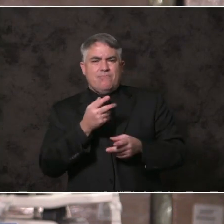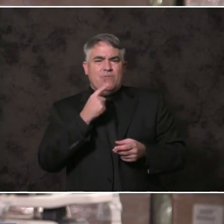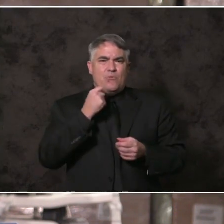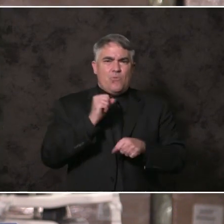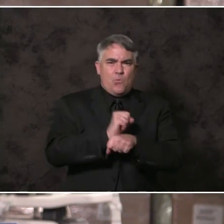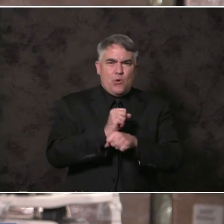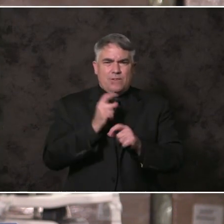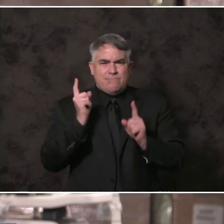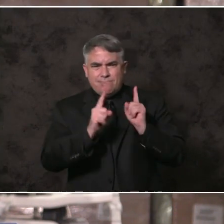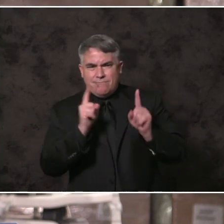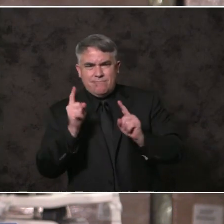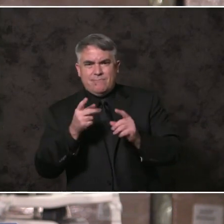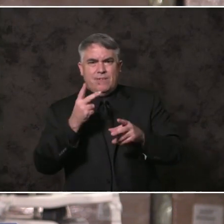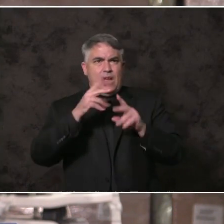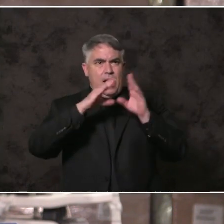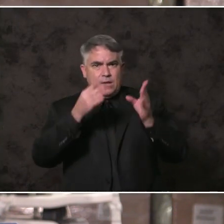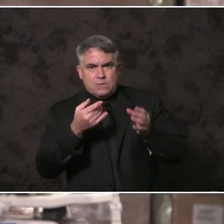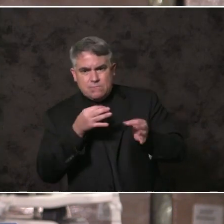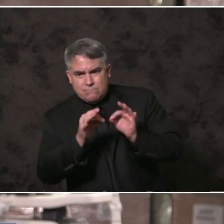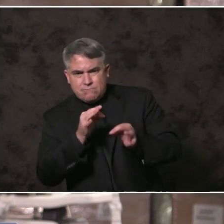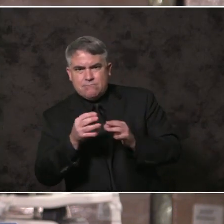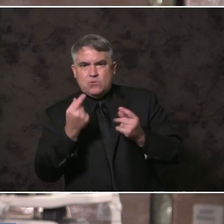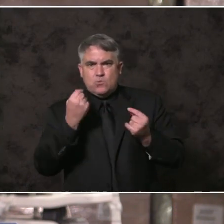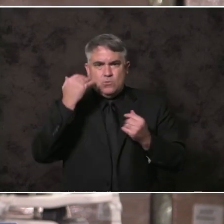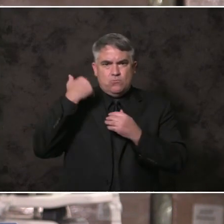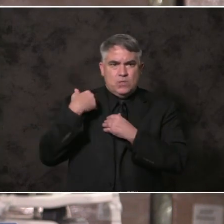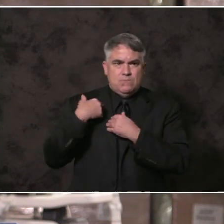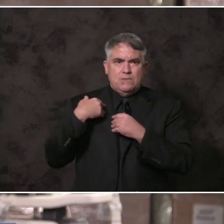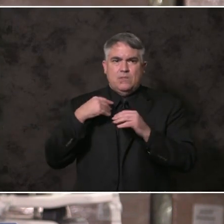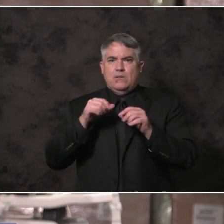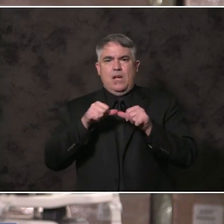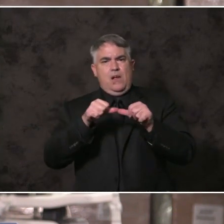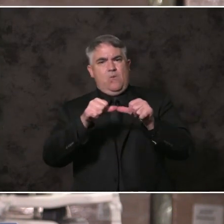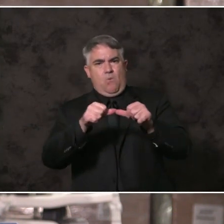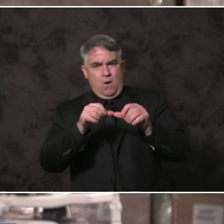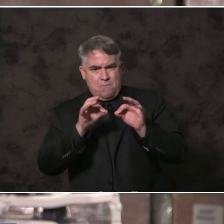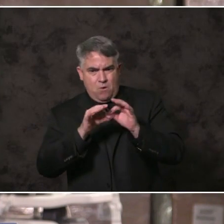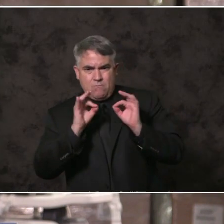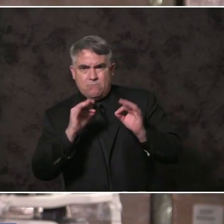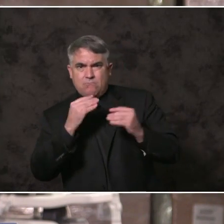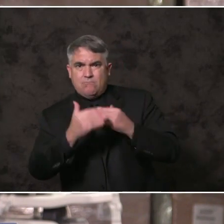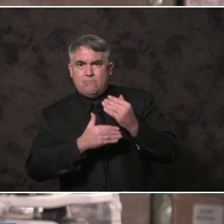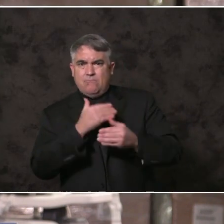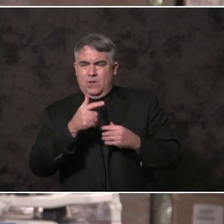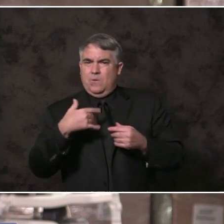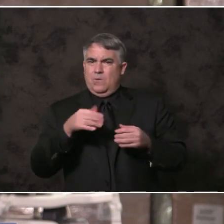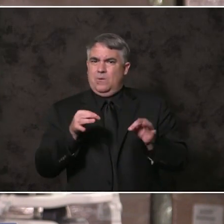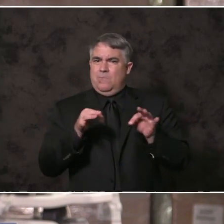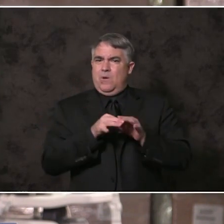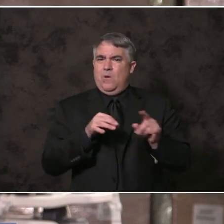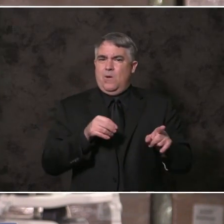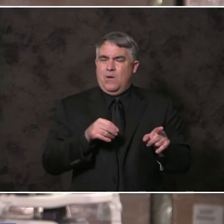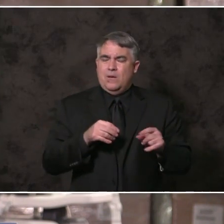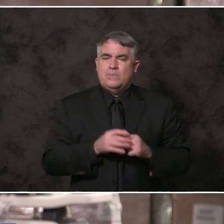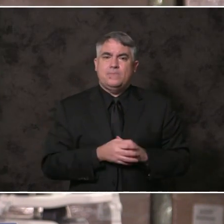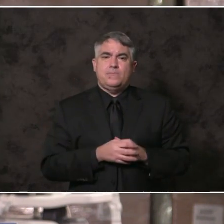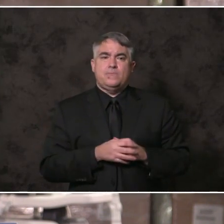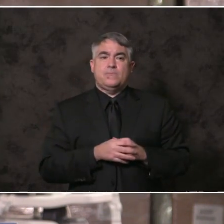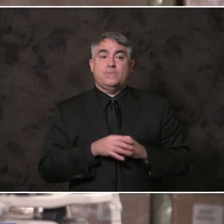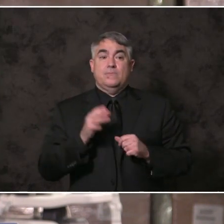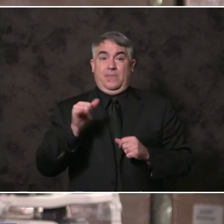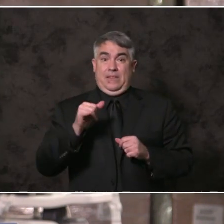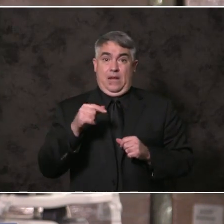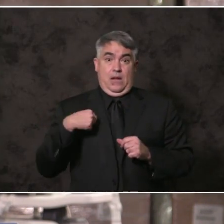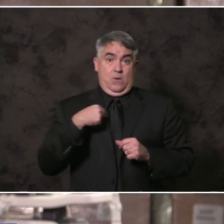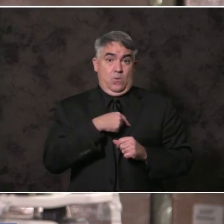a source of ongoing stability and support that they can count on. That's just a part of our larger effort to break the